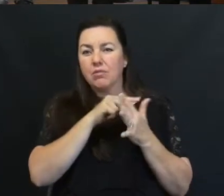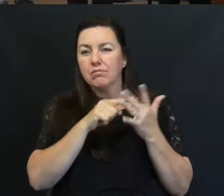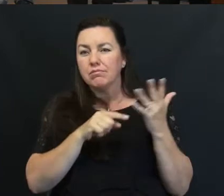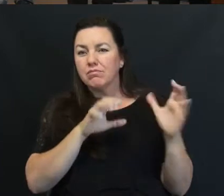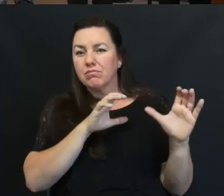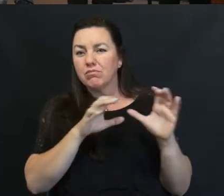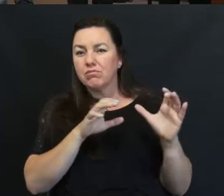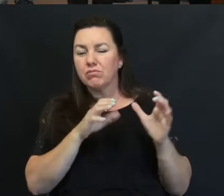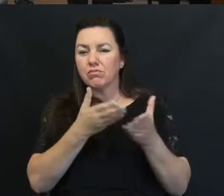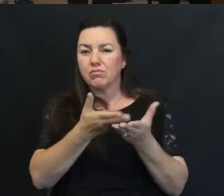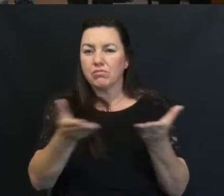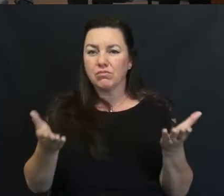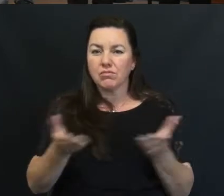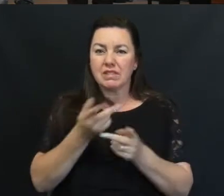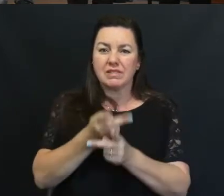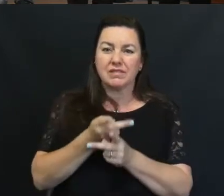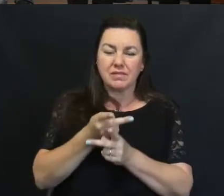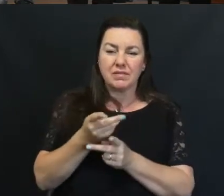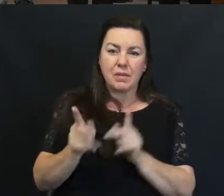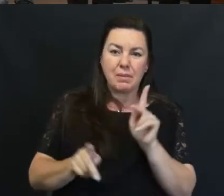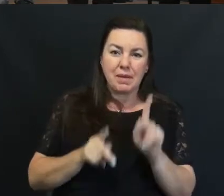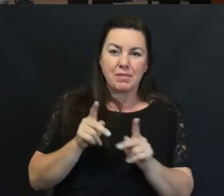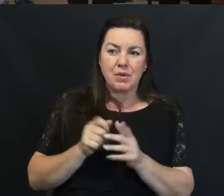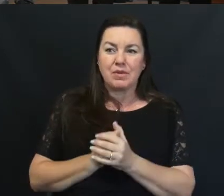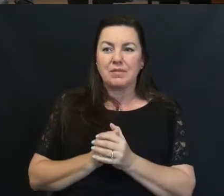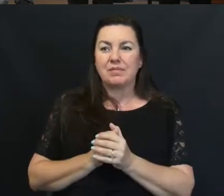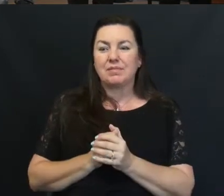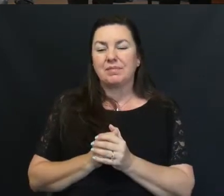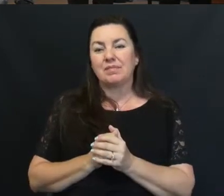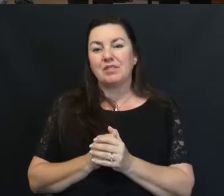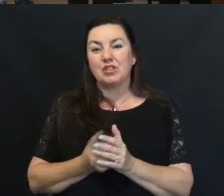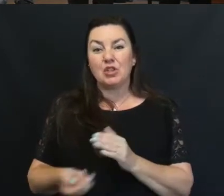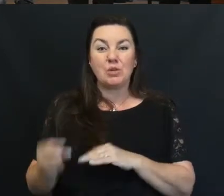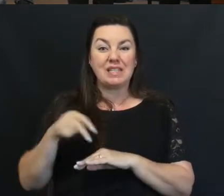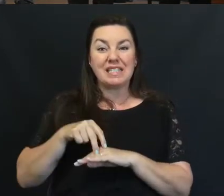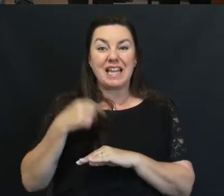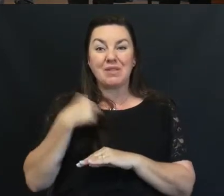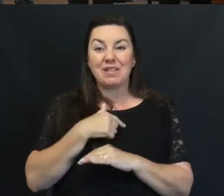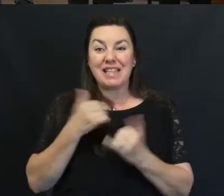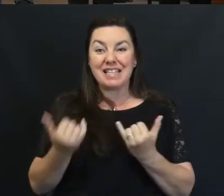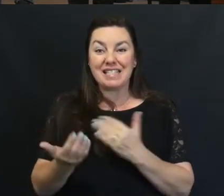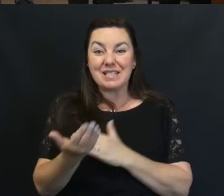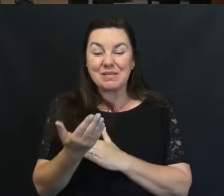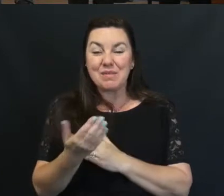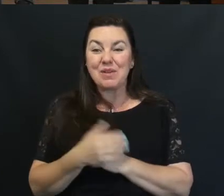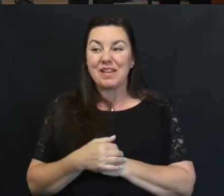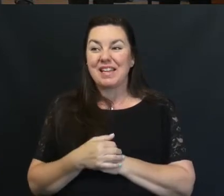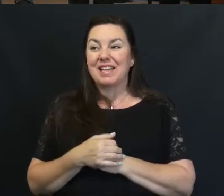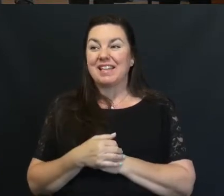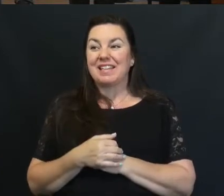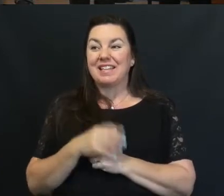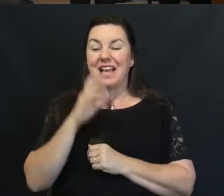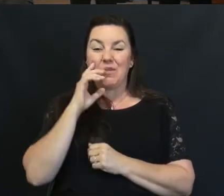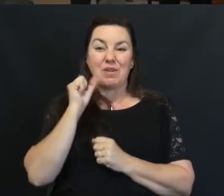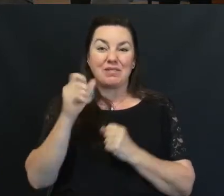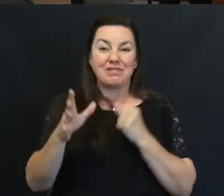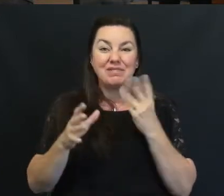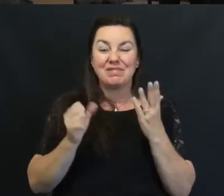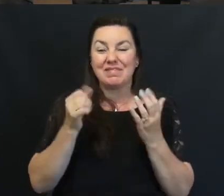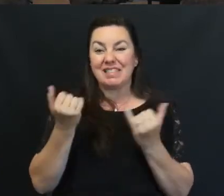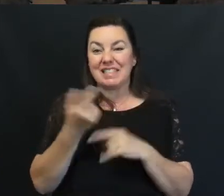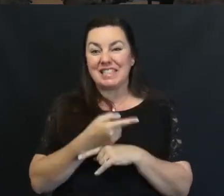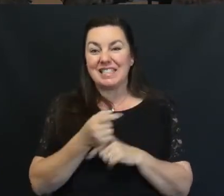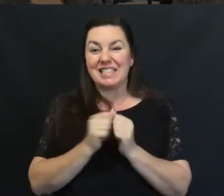that just be an anthem of your heart and singing to him. So won't you stand with us this morning and let's sing together.